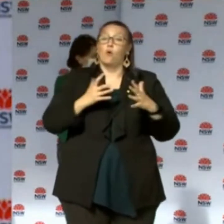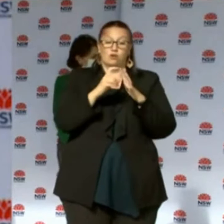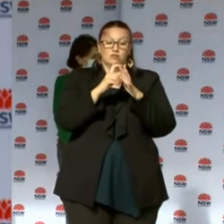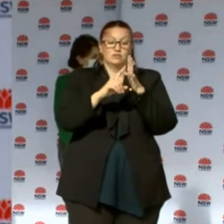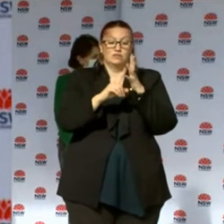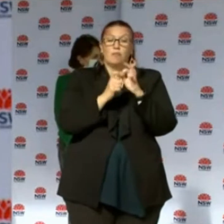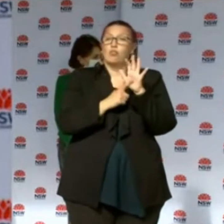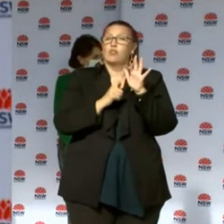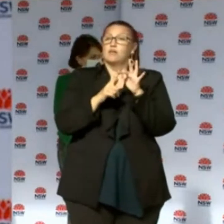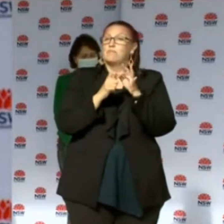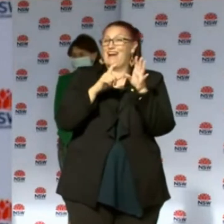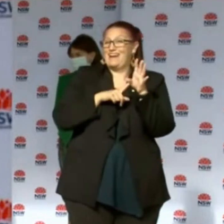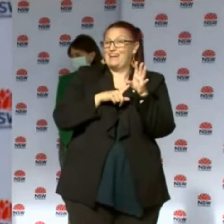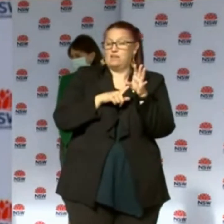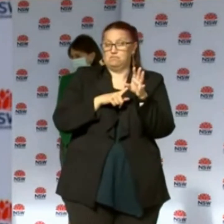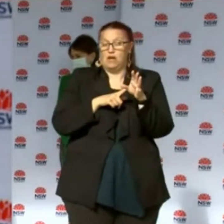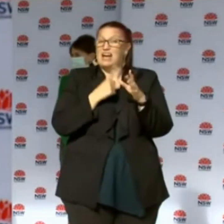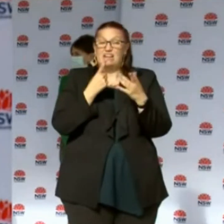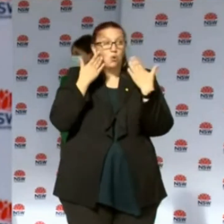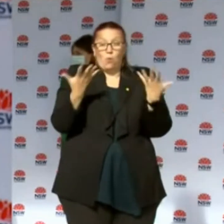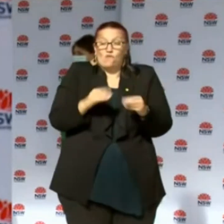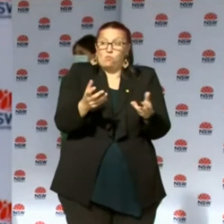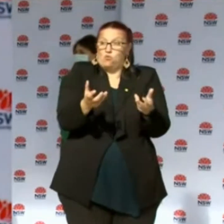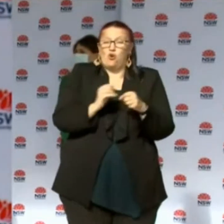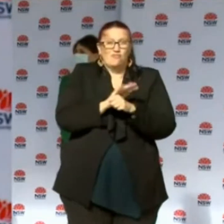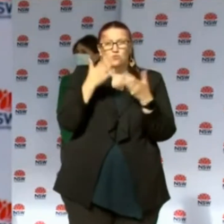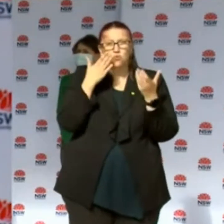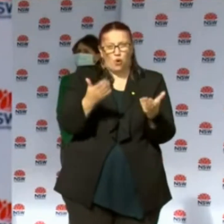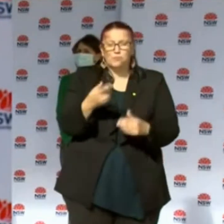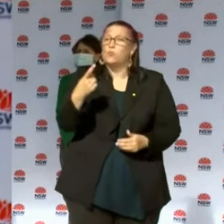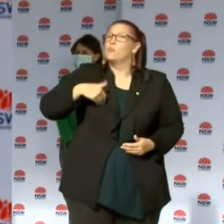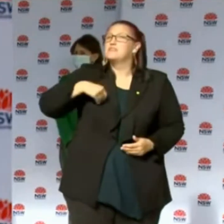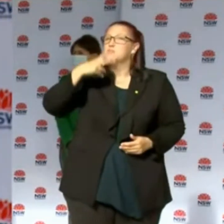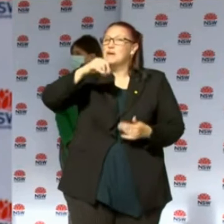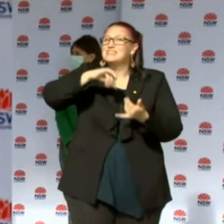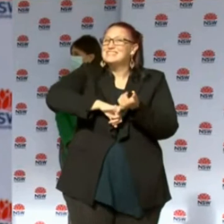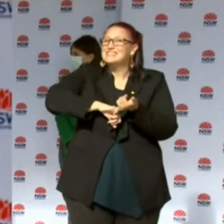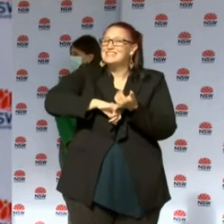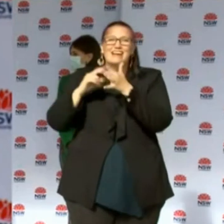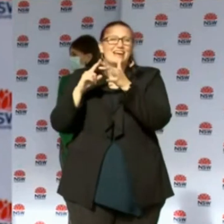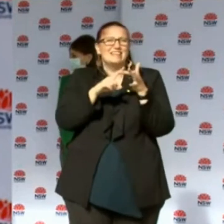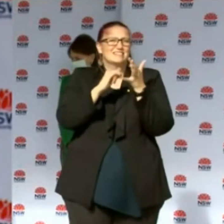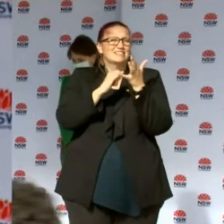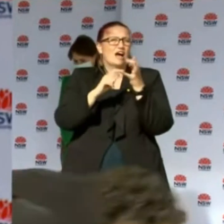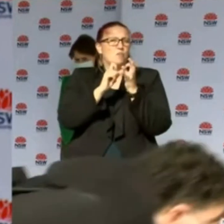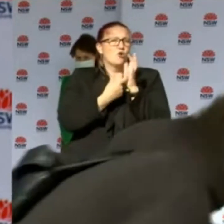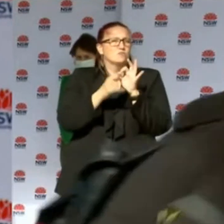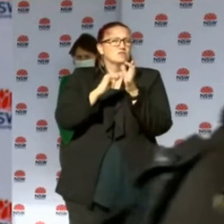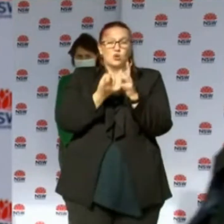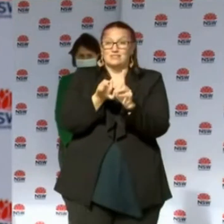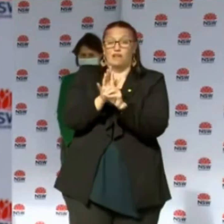cluster. There's a woman in her 20s from Sydney eastern suburbs who's a close contact of the